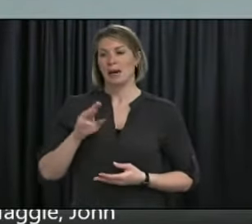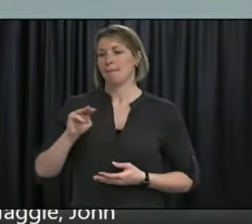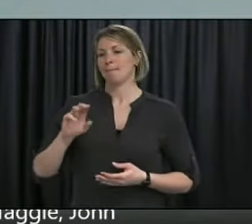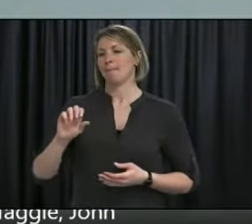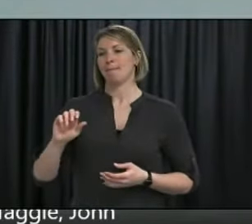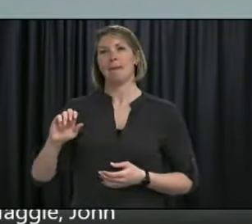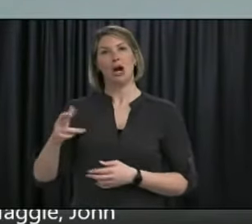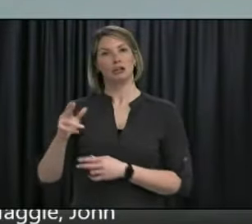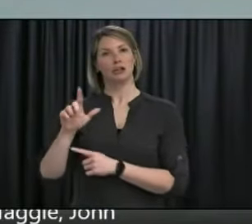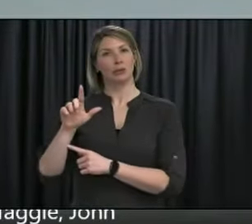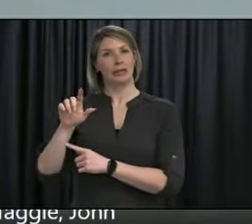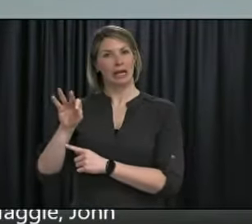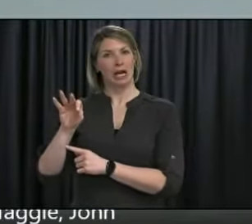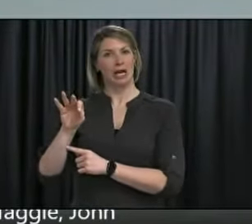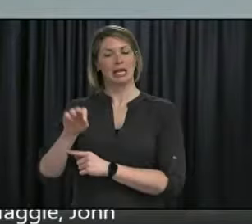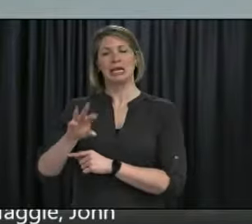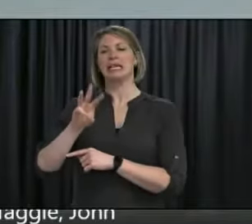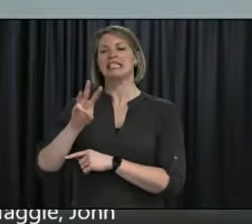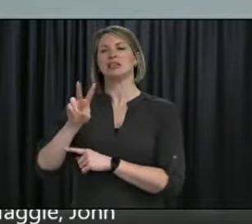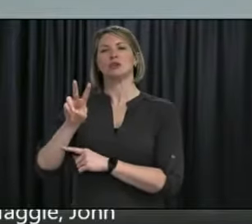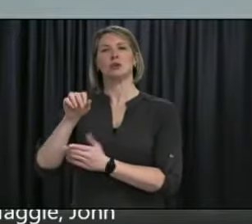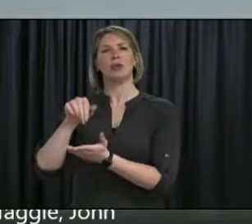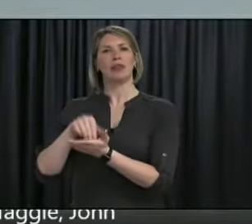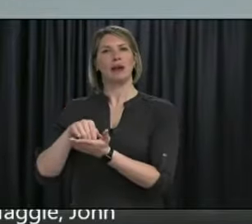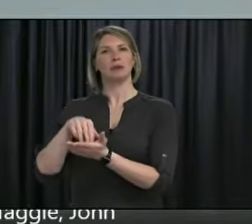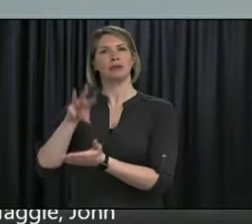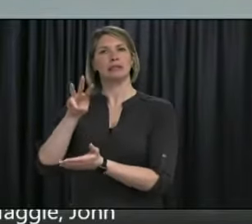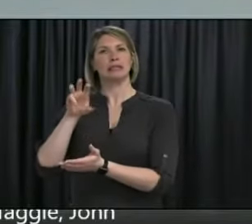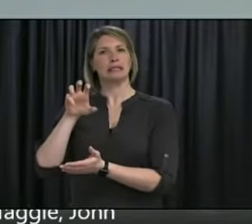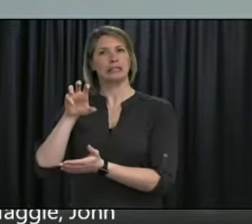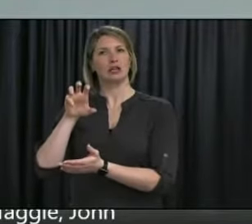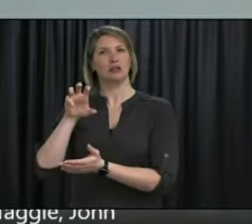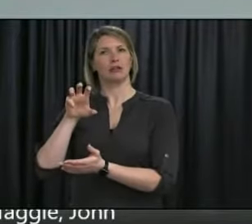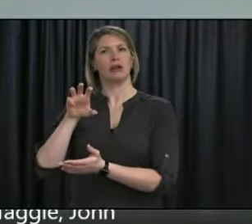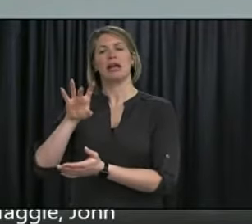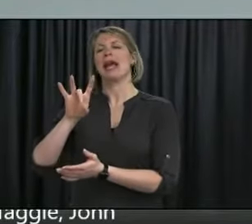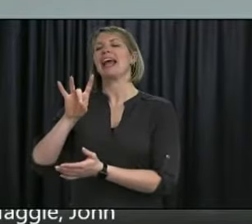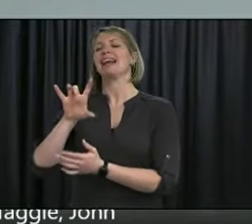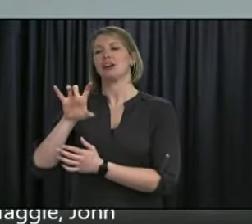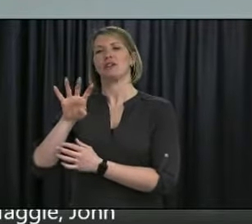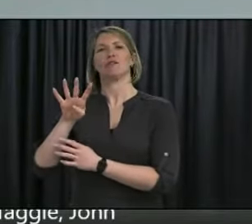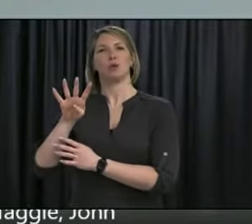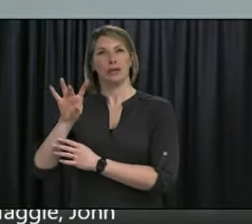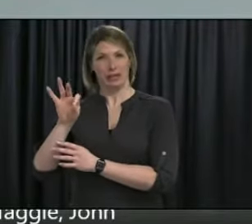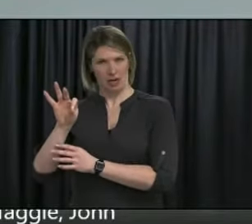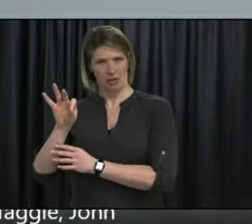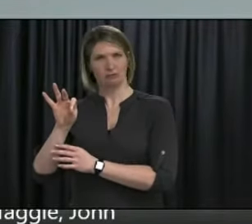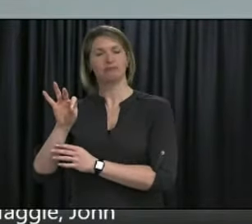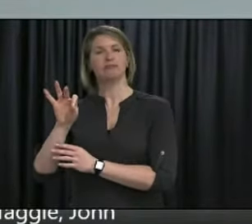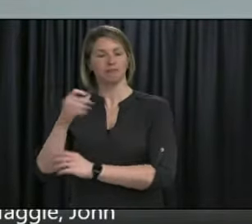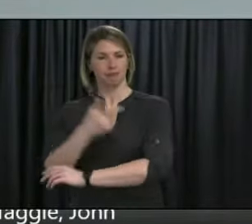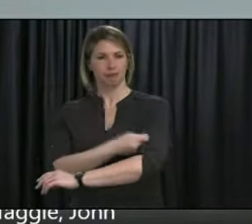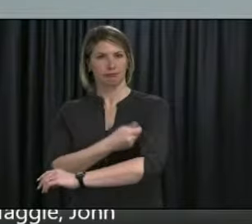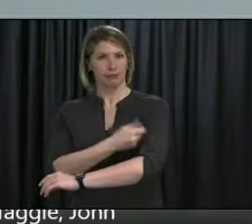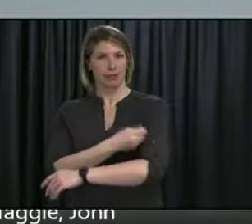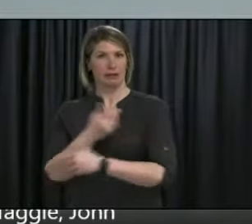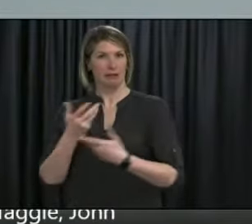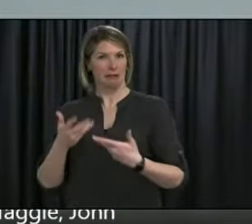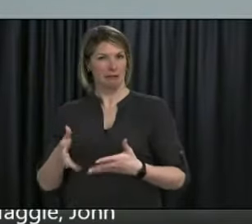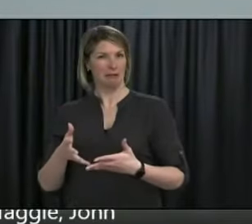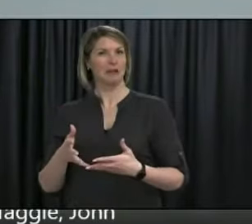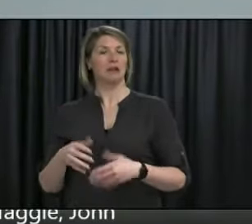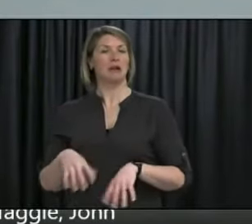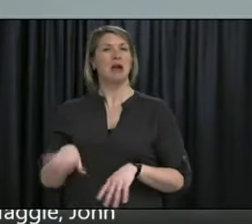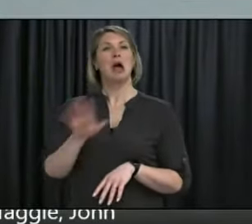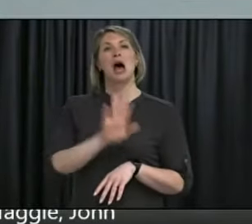administered 62,849 doses. We are currently about 600 dose administrations